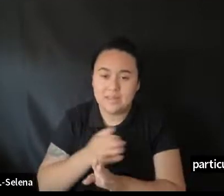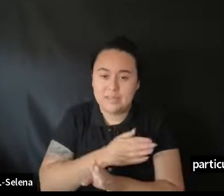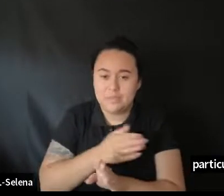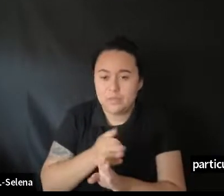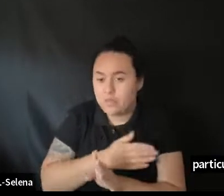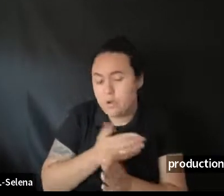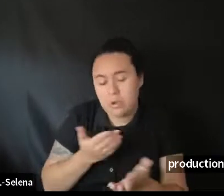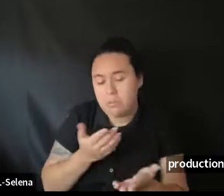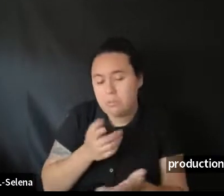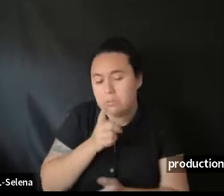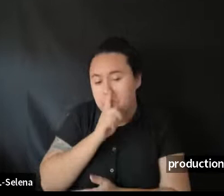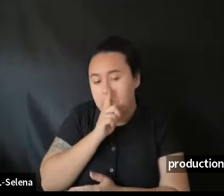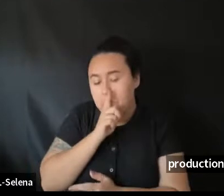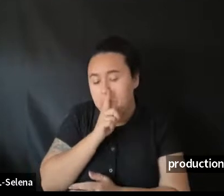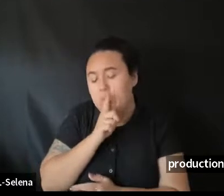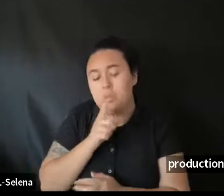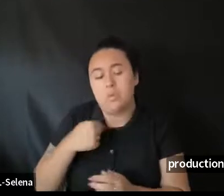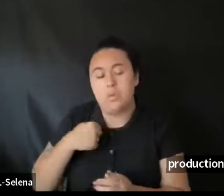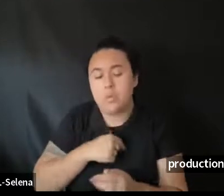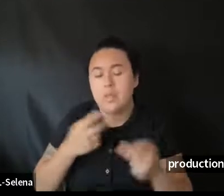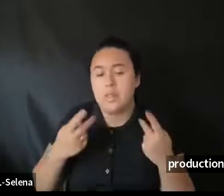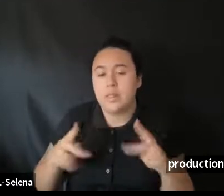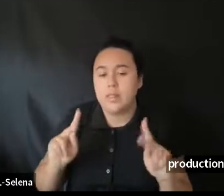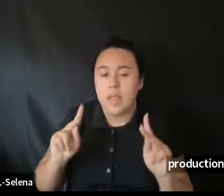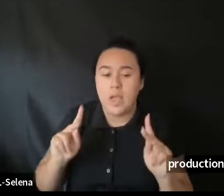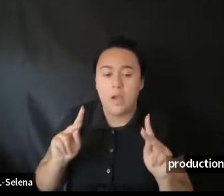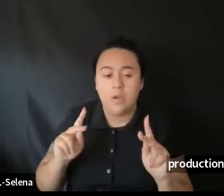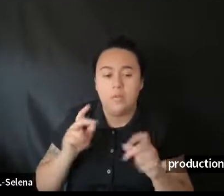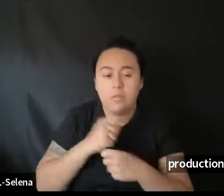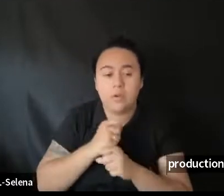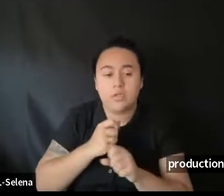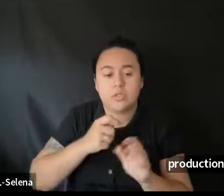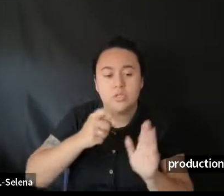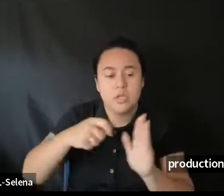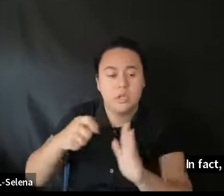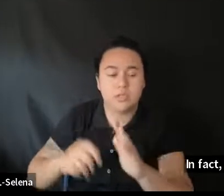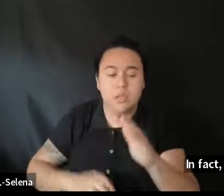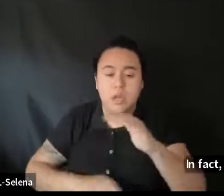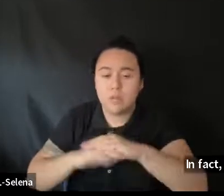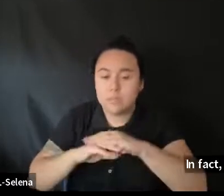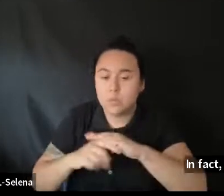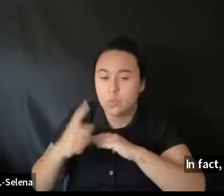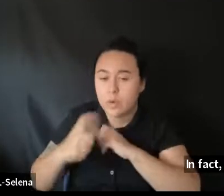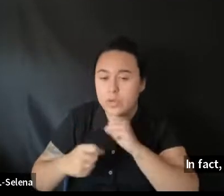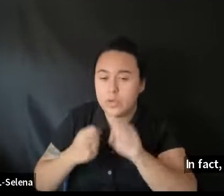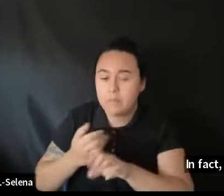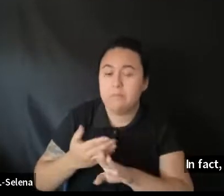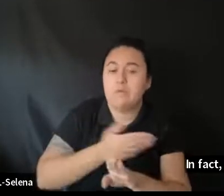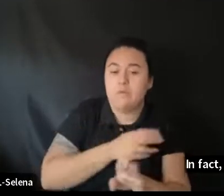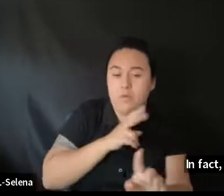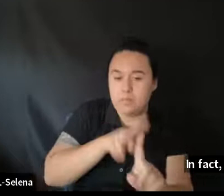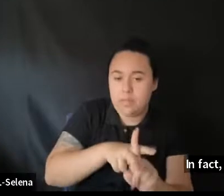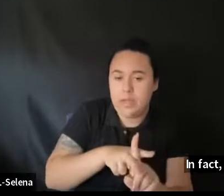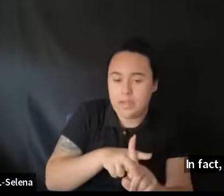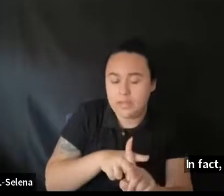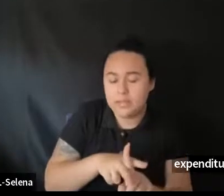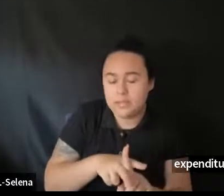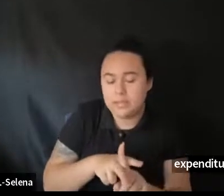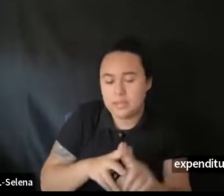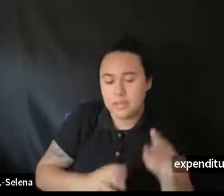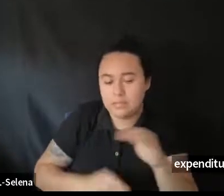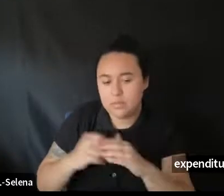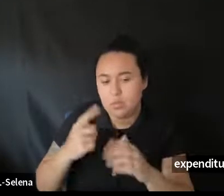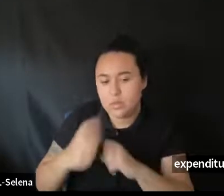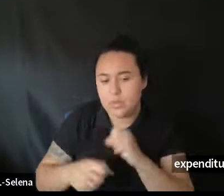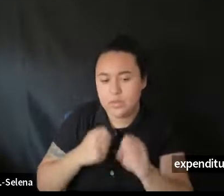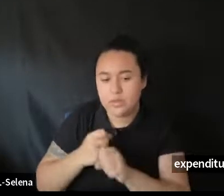allow. A production. capture. Expenditures. Up to one year. Prior to the date. Of application. And capture.